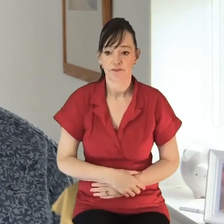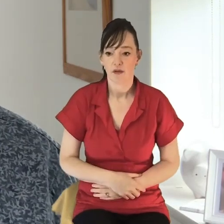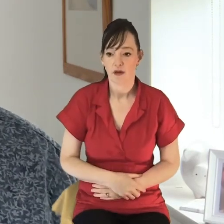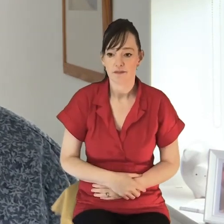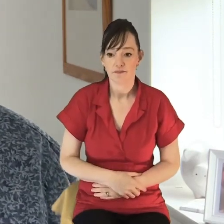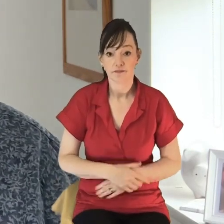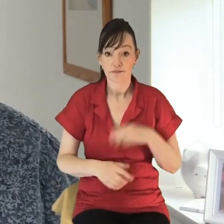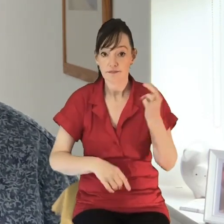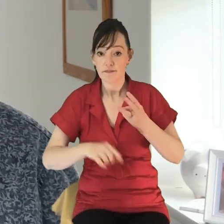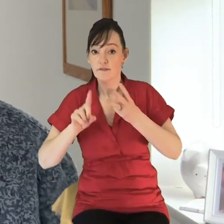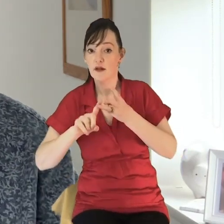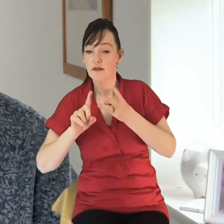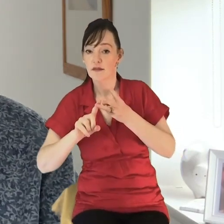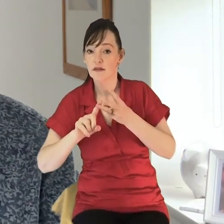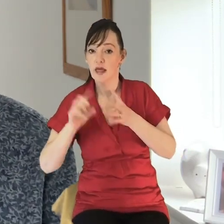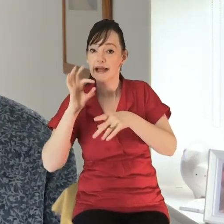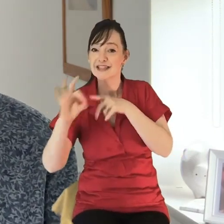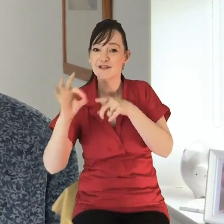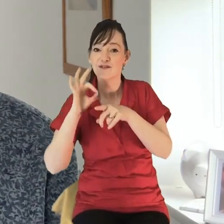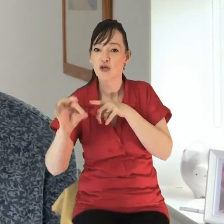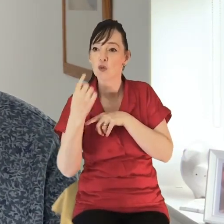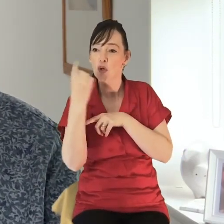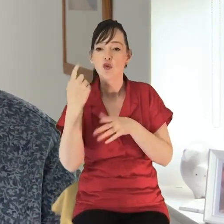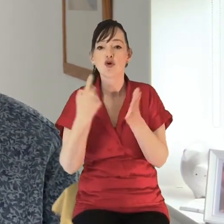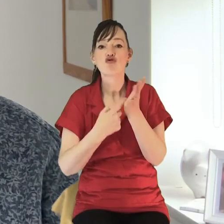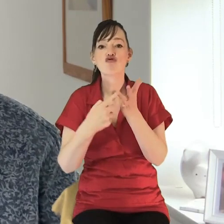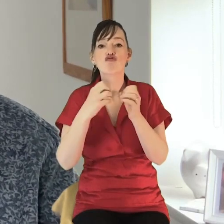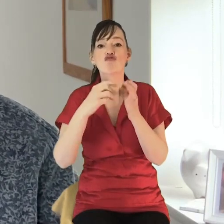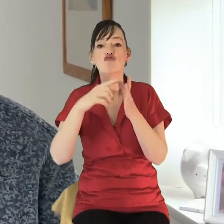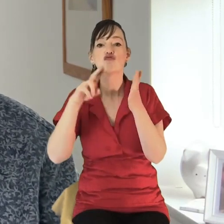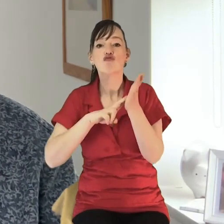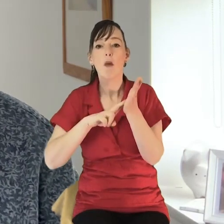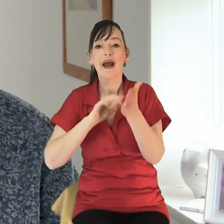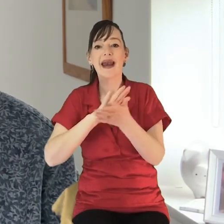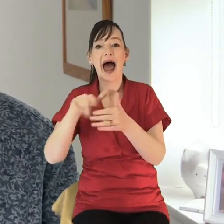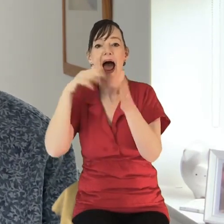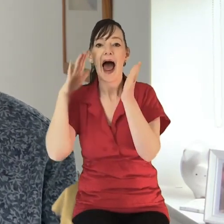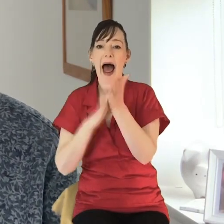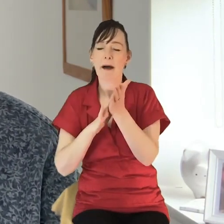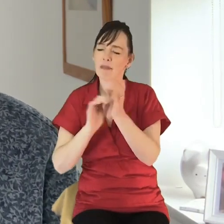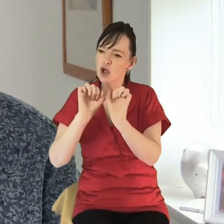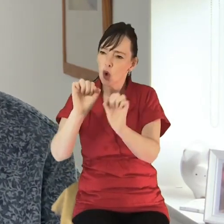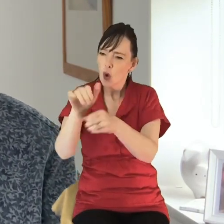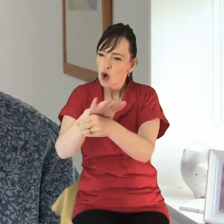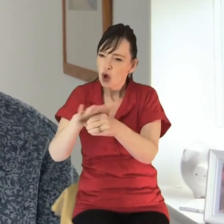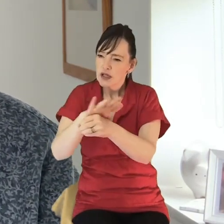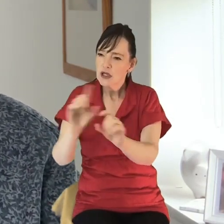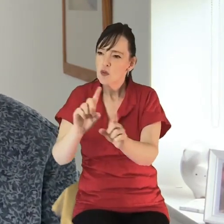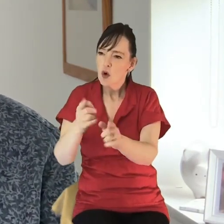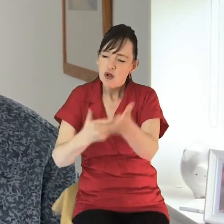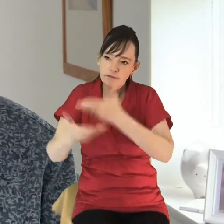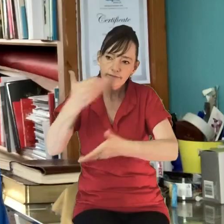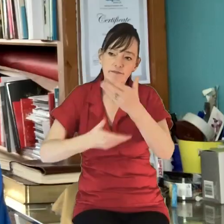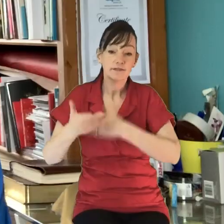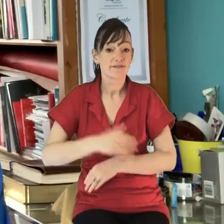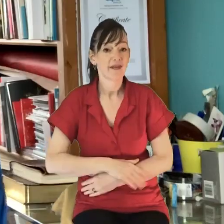it's also great that we're joined with Robin Hamm. Robin, it's great to have you with us. Tell us again a little bit about your context and where you're serving the